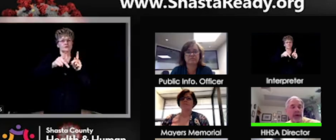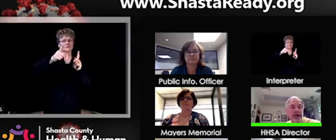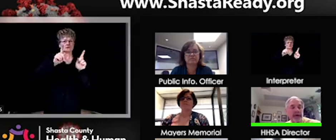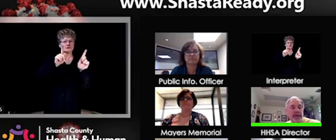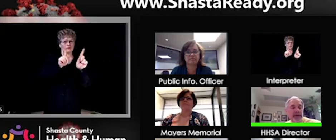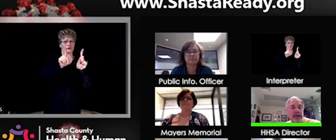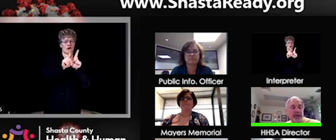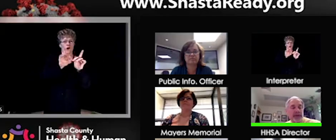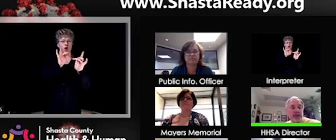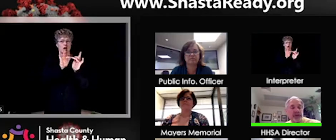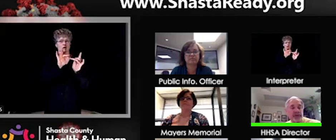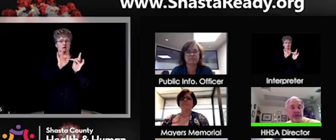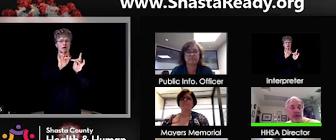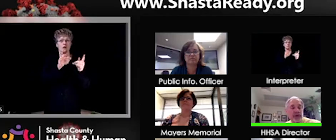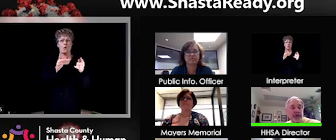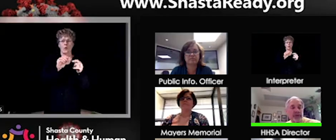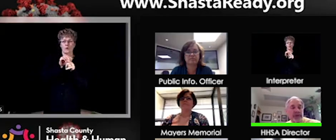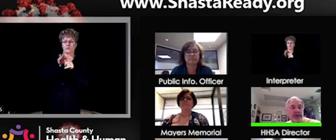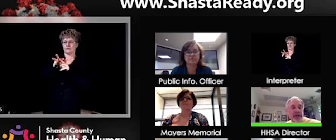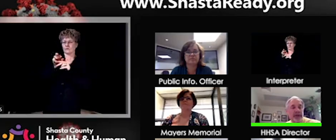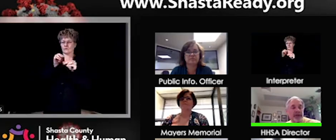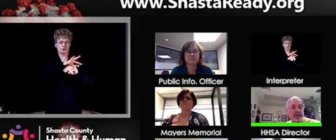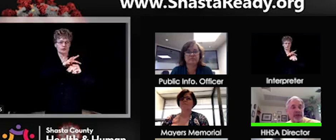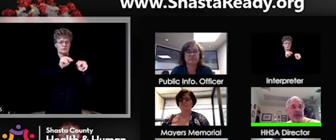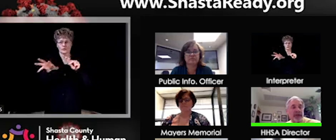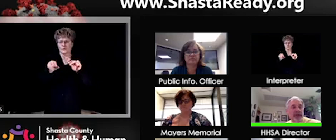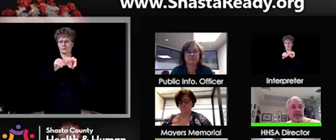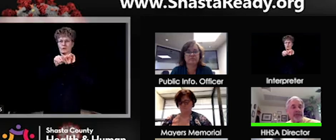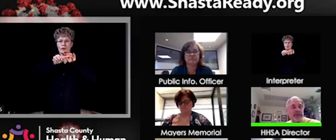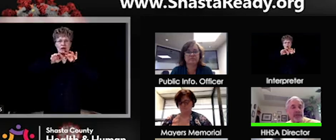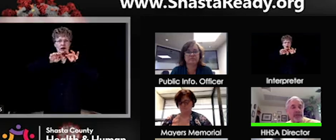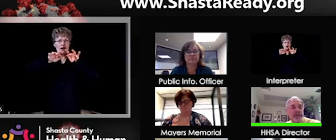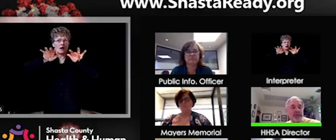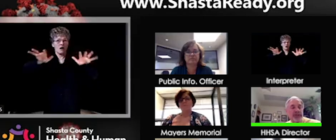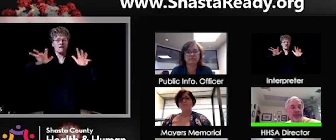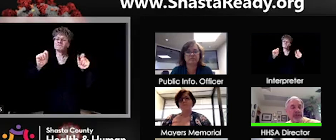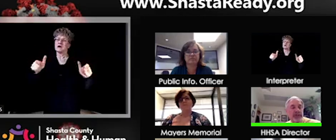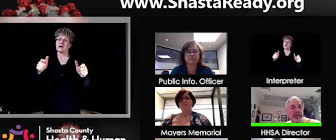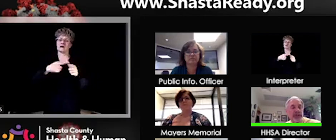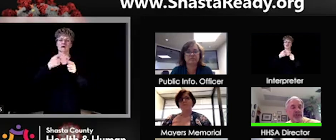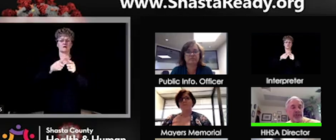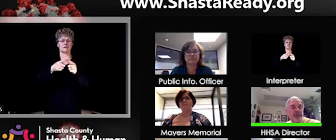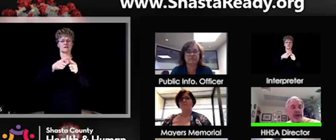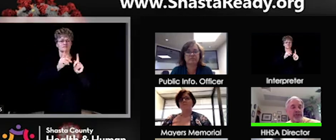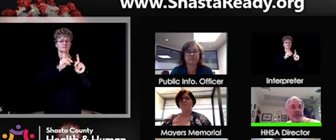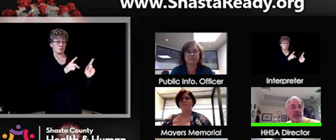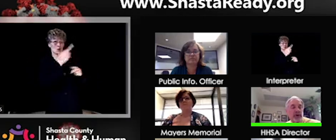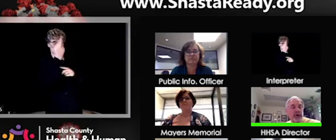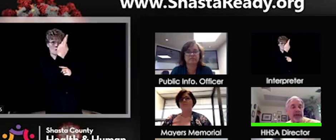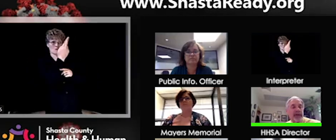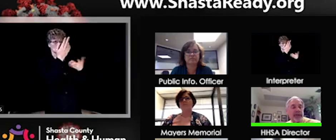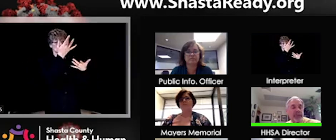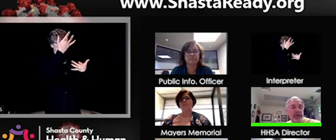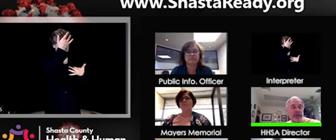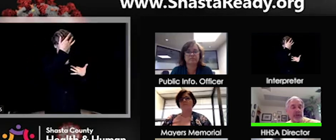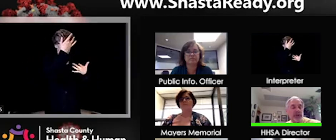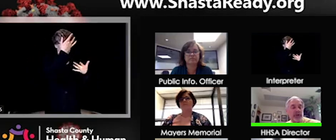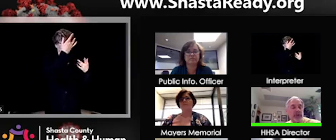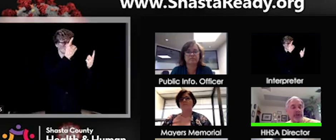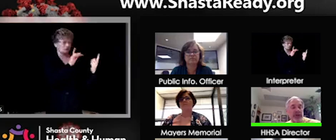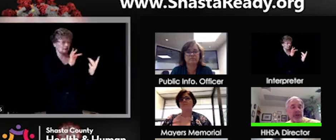or, uh, go out to the grocery store, you can infect others. So it isn't just that, you know, if you're afraid, stay away,